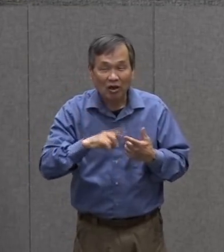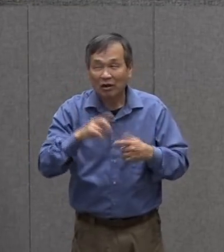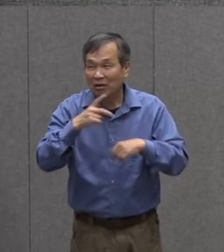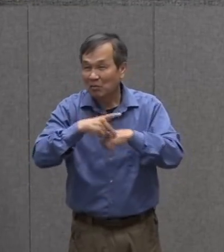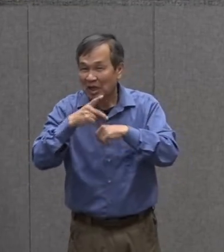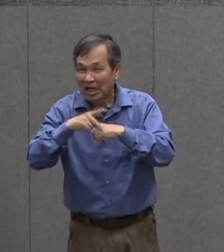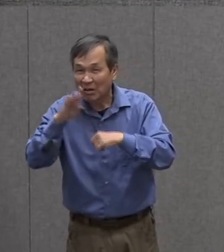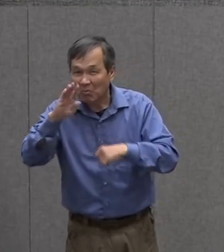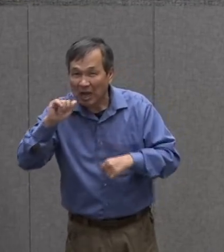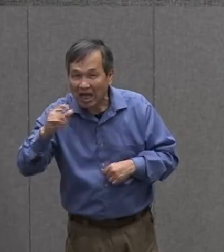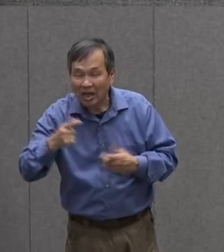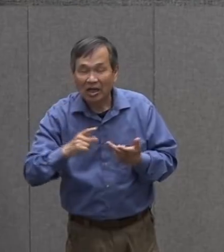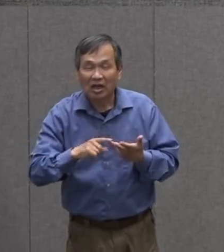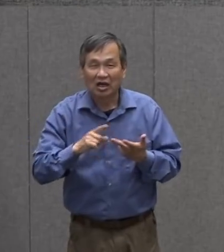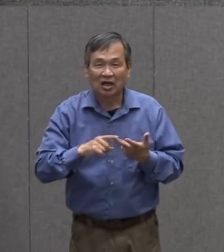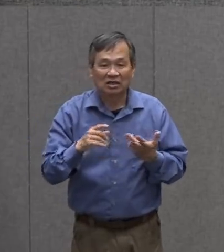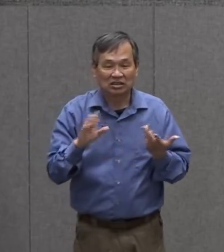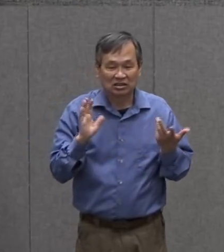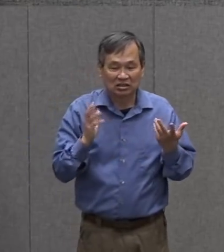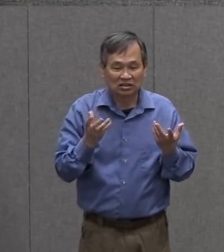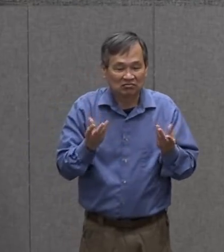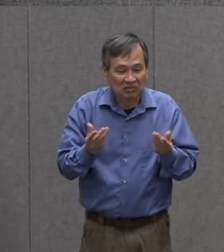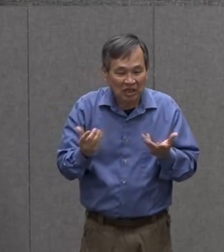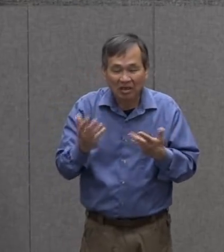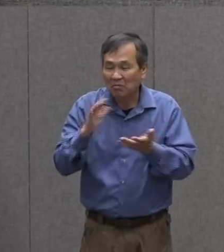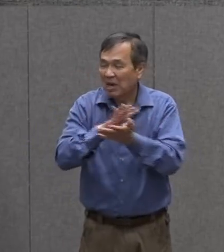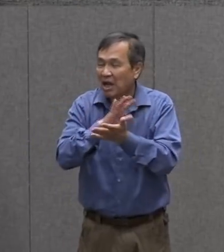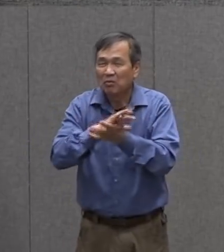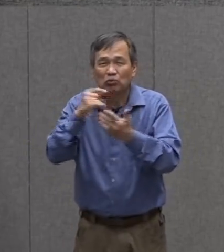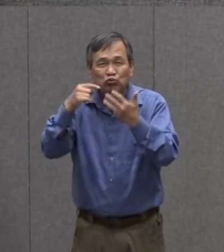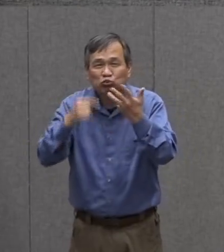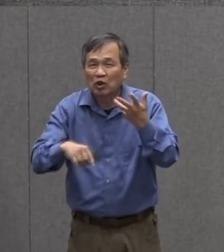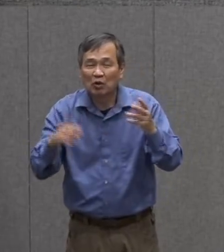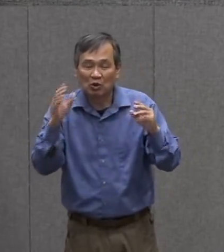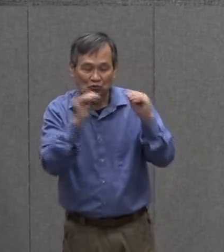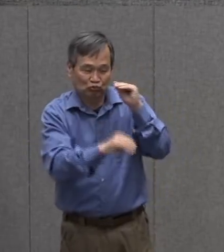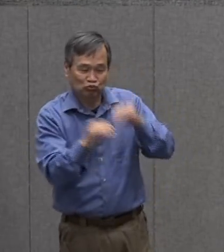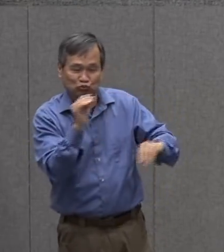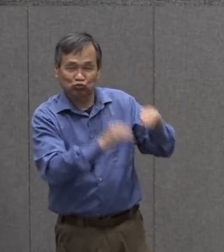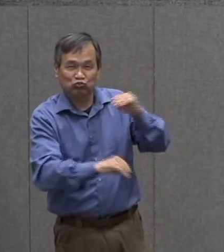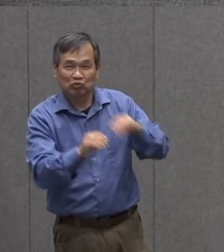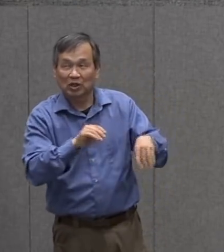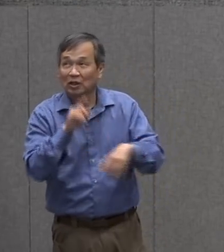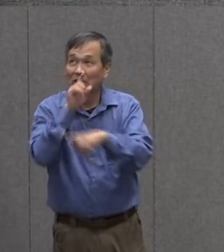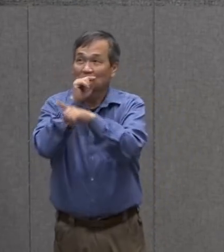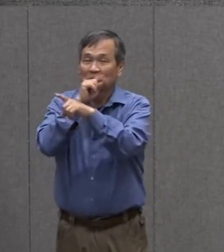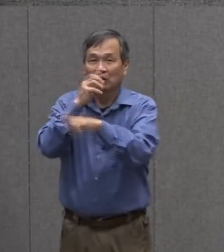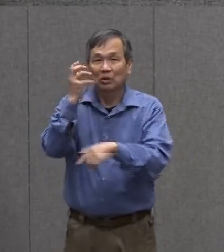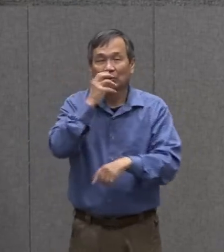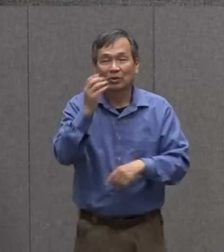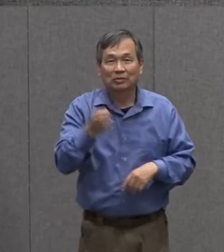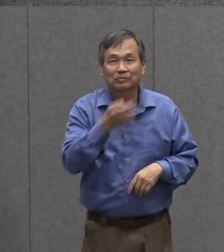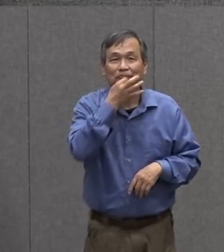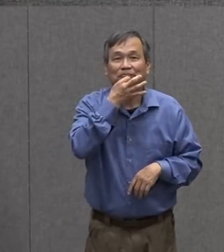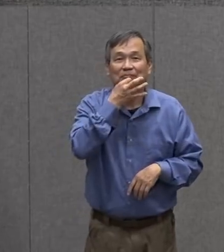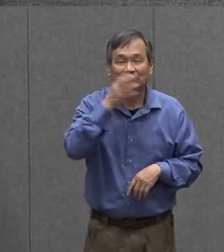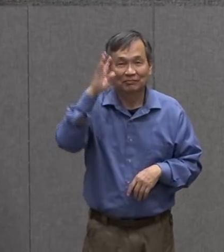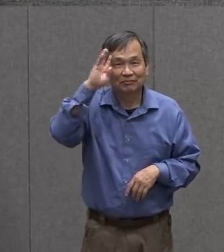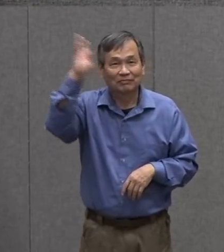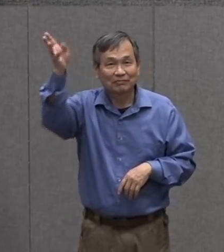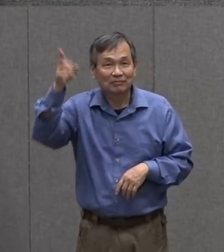and bits of cloth or paper birds sure are creative miss roxanne